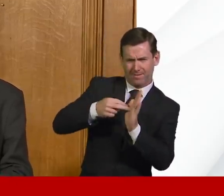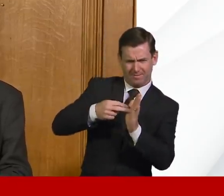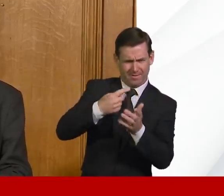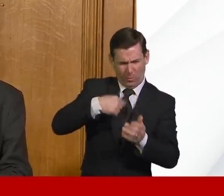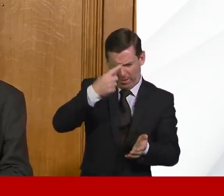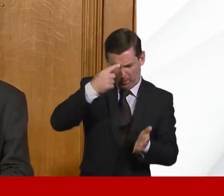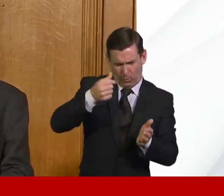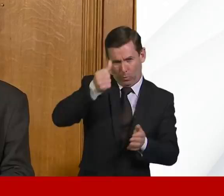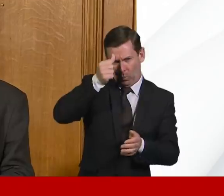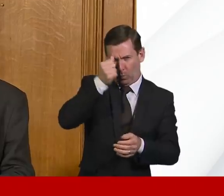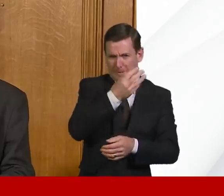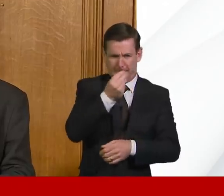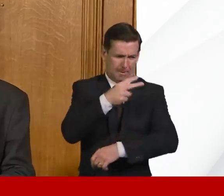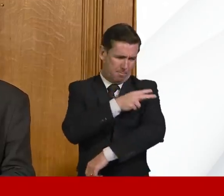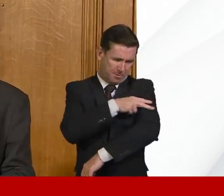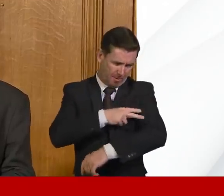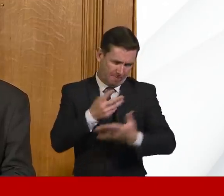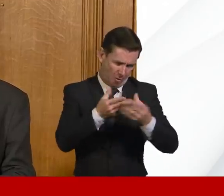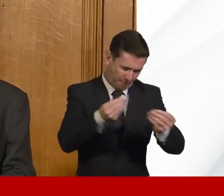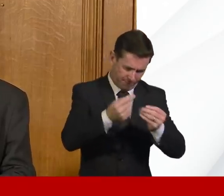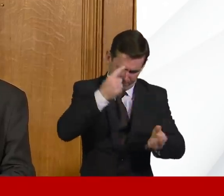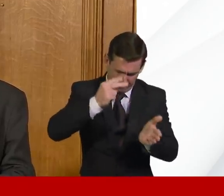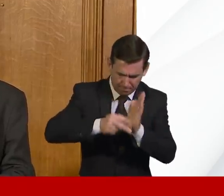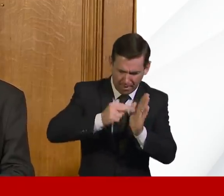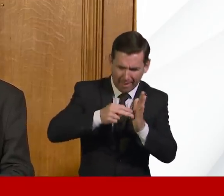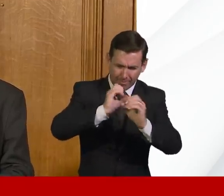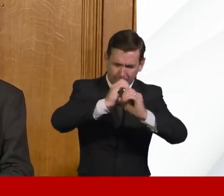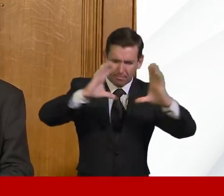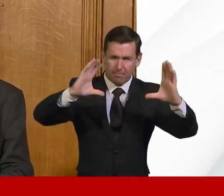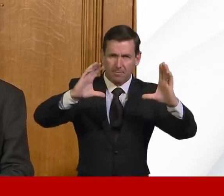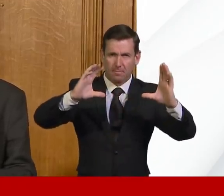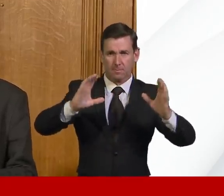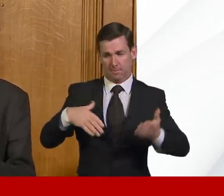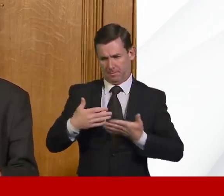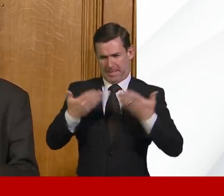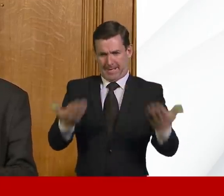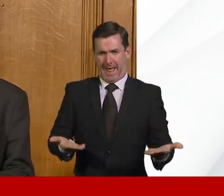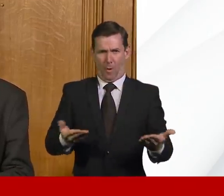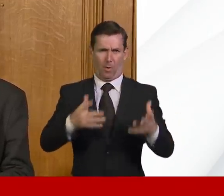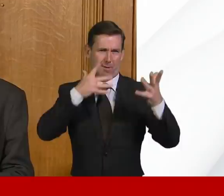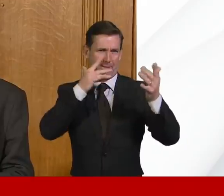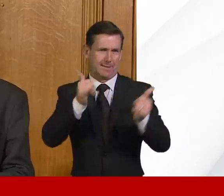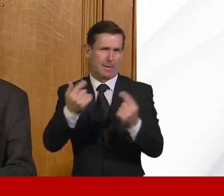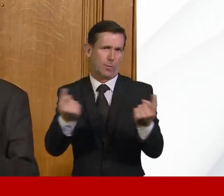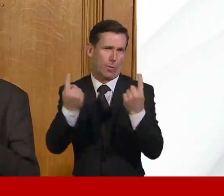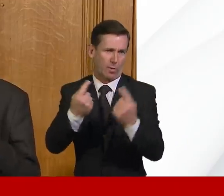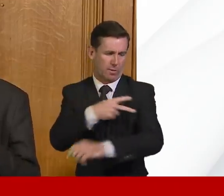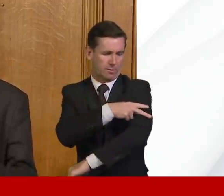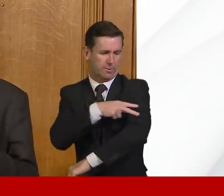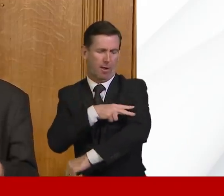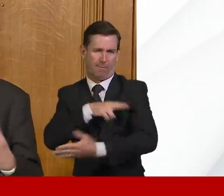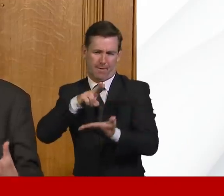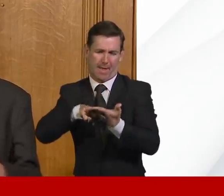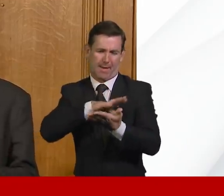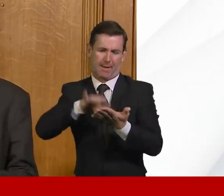said earlier, that's the reason that rolling out testing to NHS staff, which is what we are doing now, is the